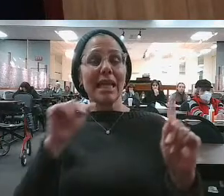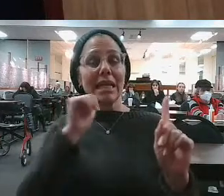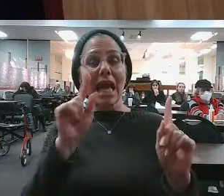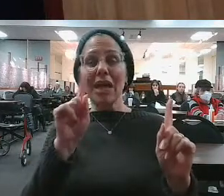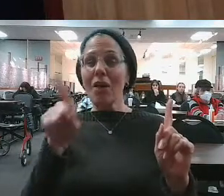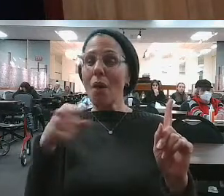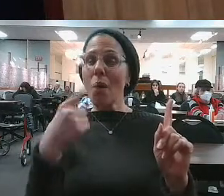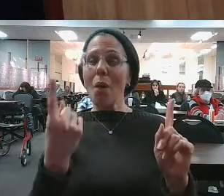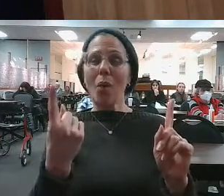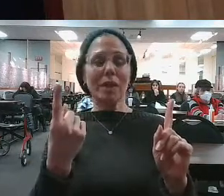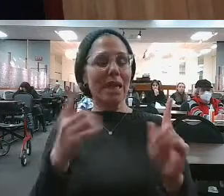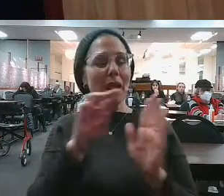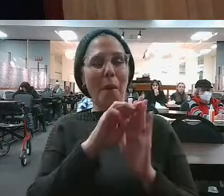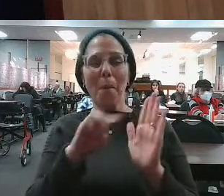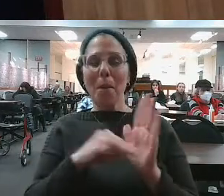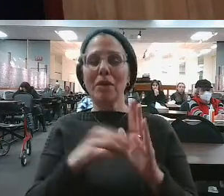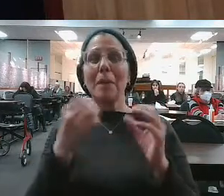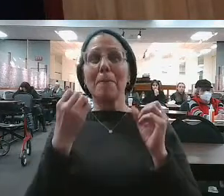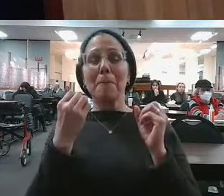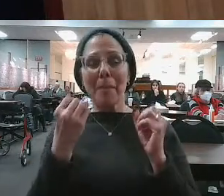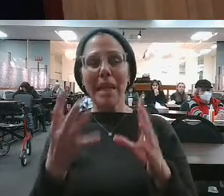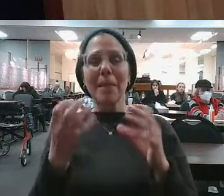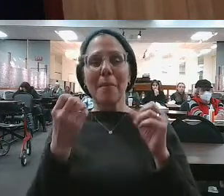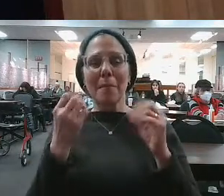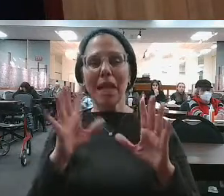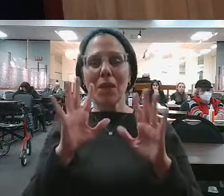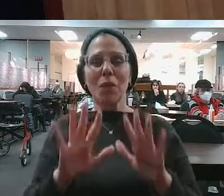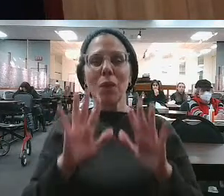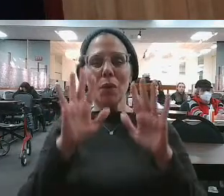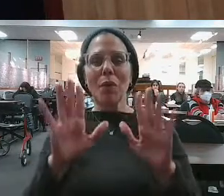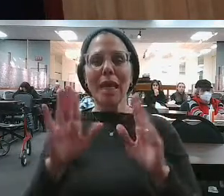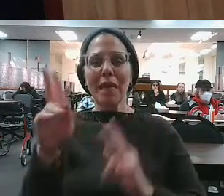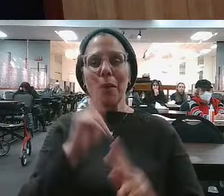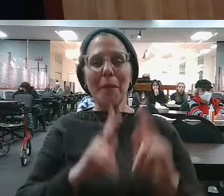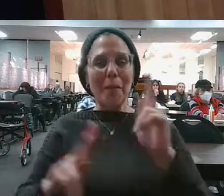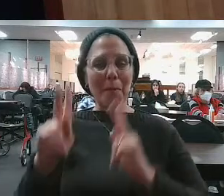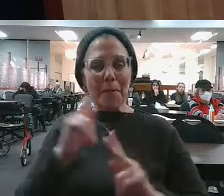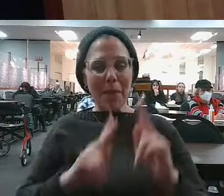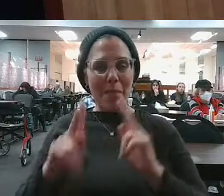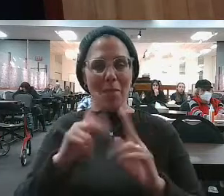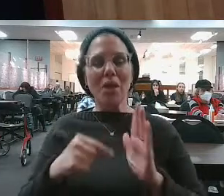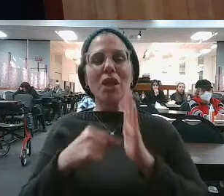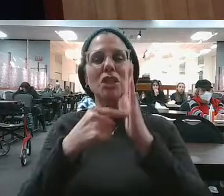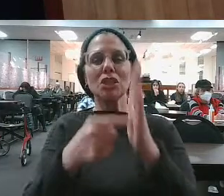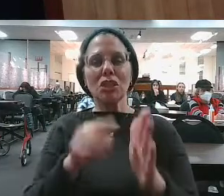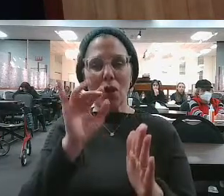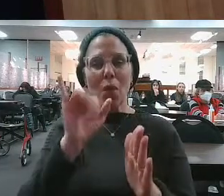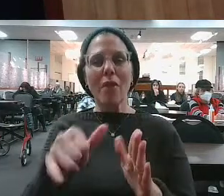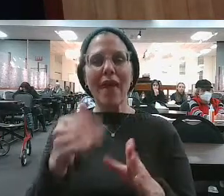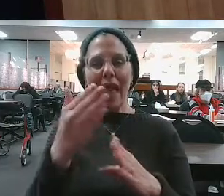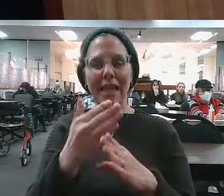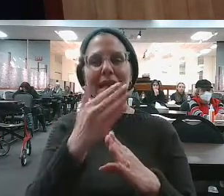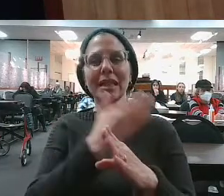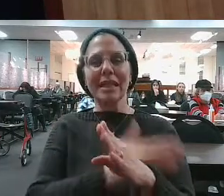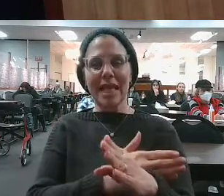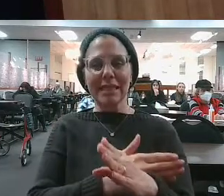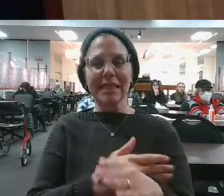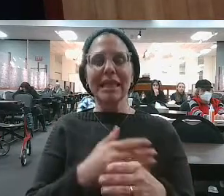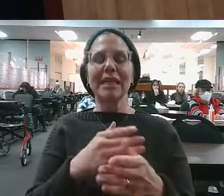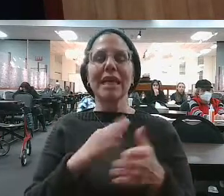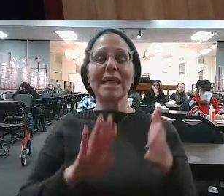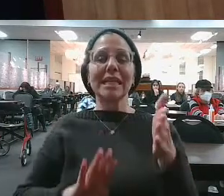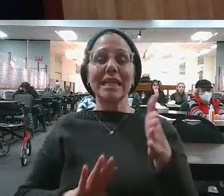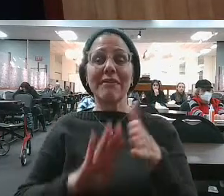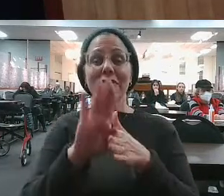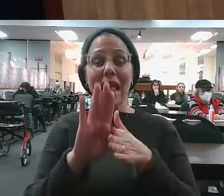not just Moshe. There are so many examples of great people that we have throughout our history who personify this lesson, who became